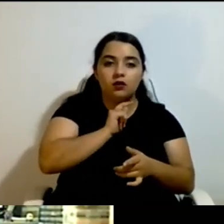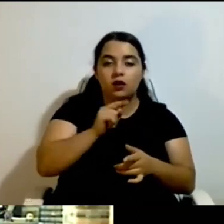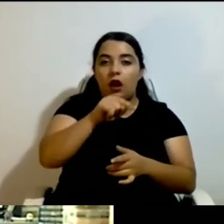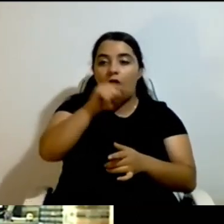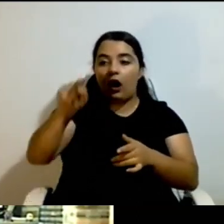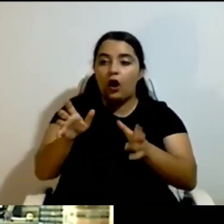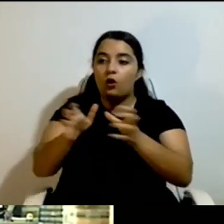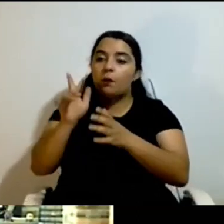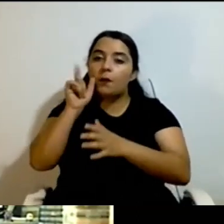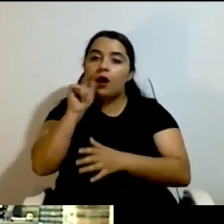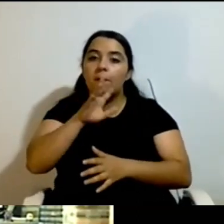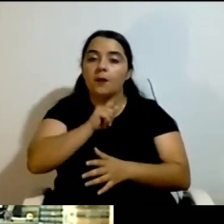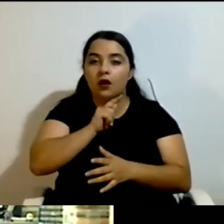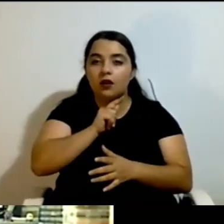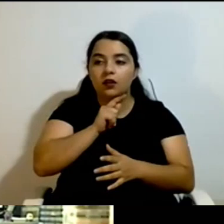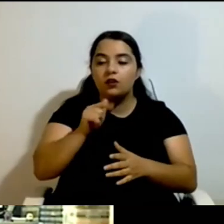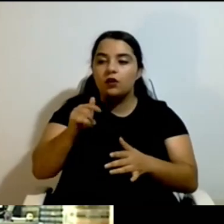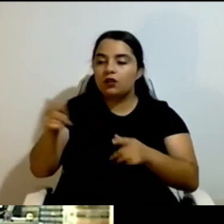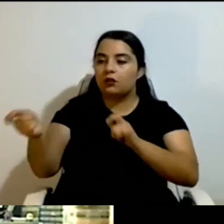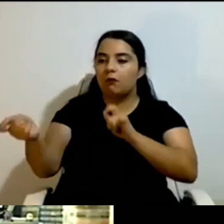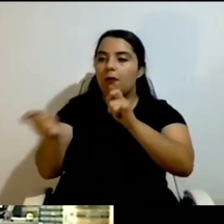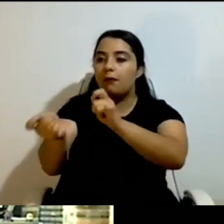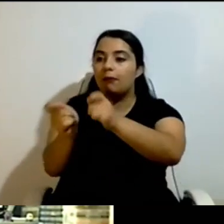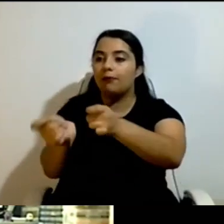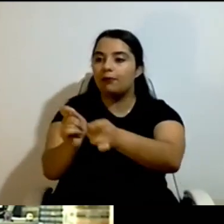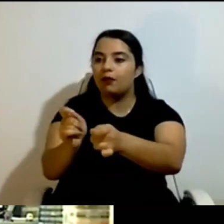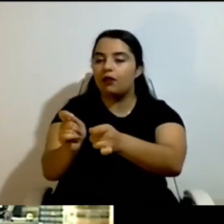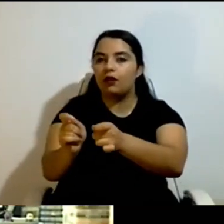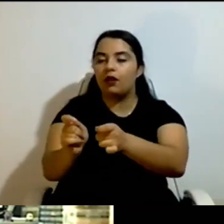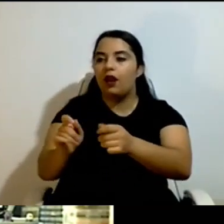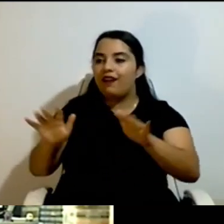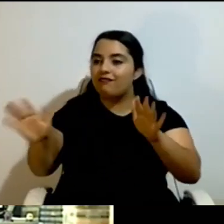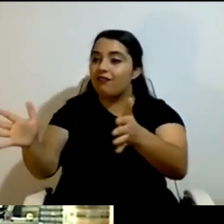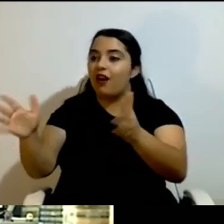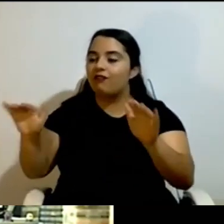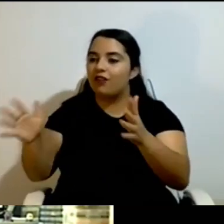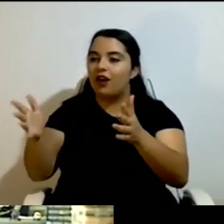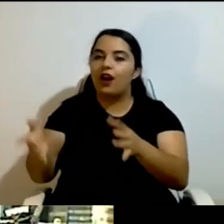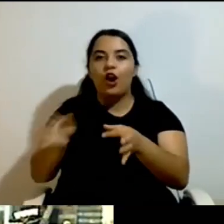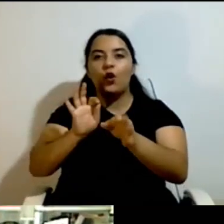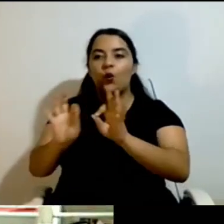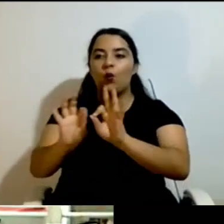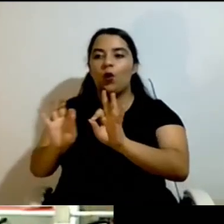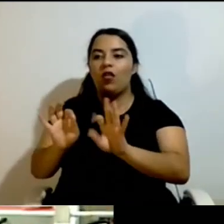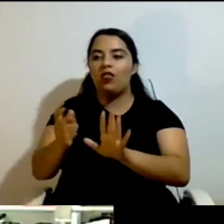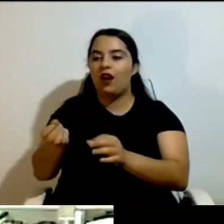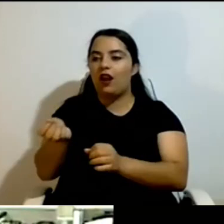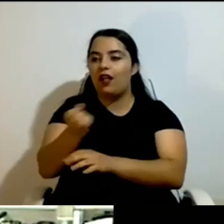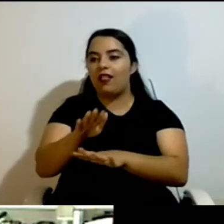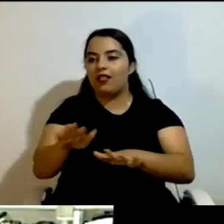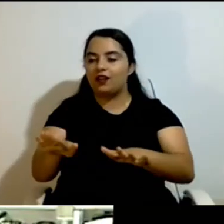big children more freedom and more possibilities. And also that